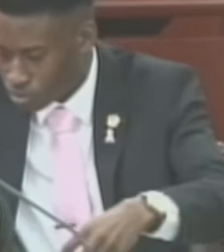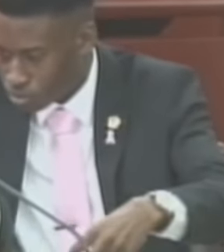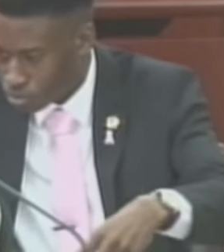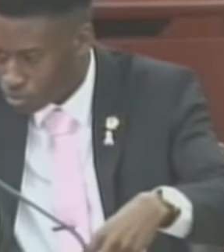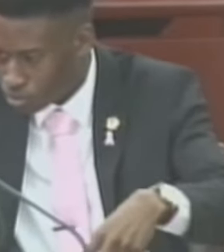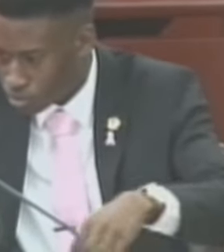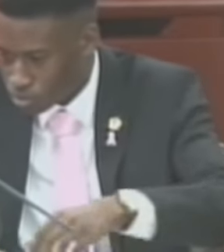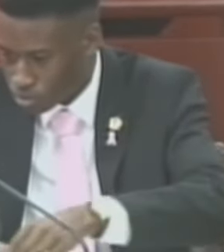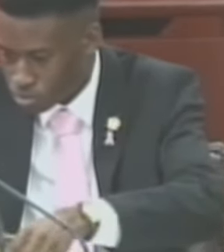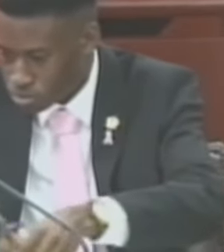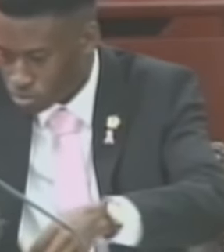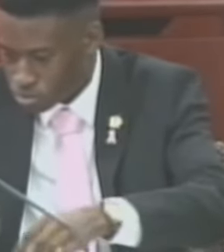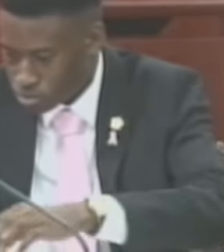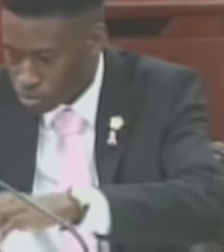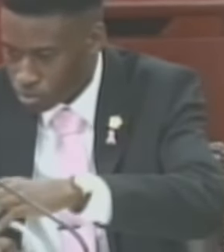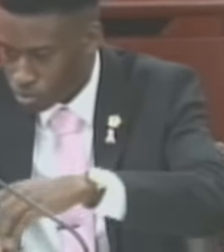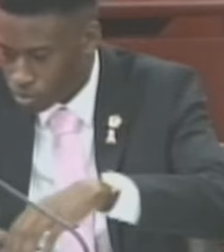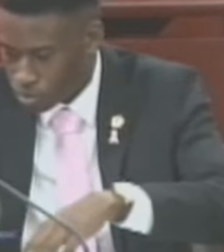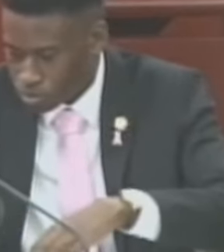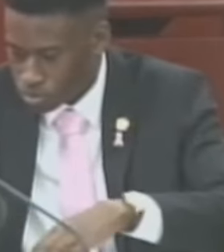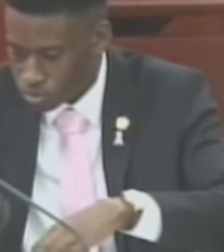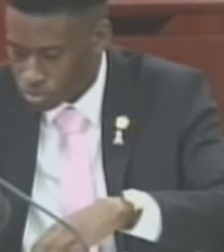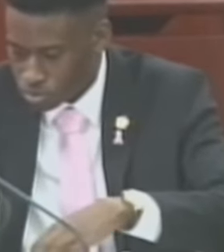next item on the agenda. people.